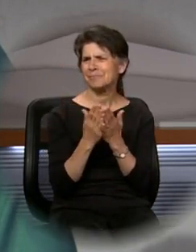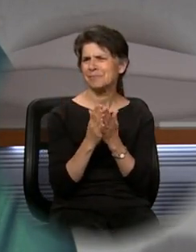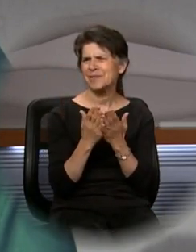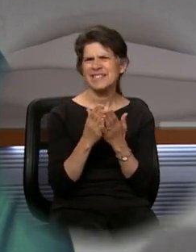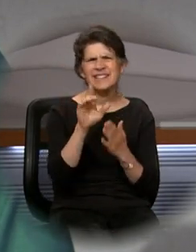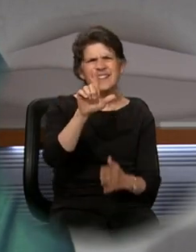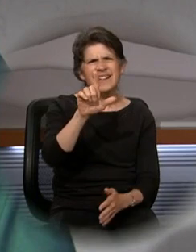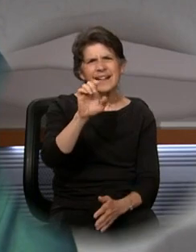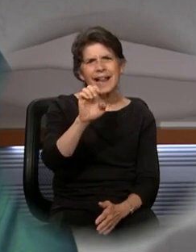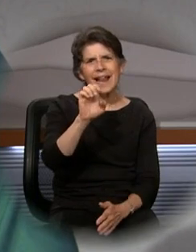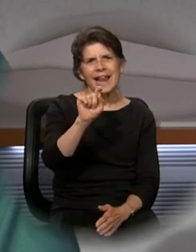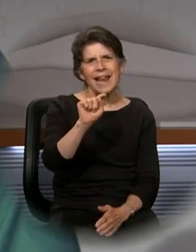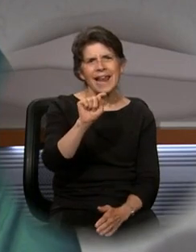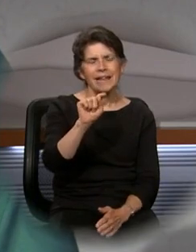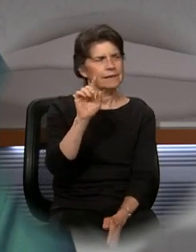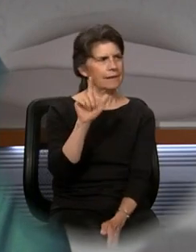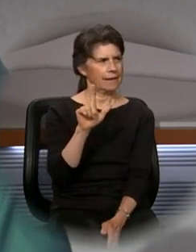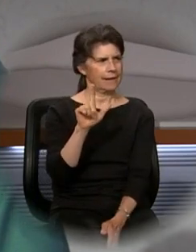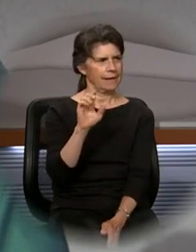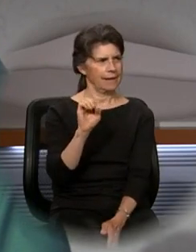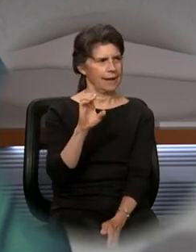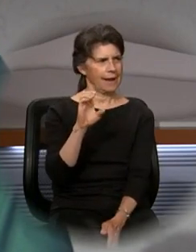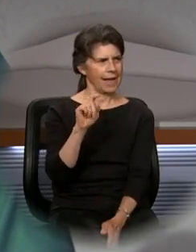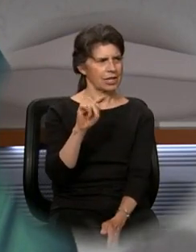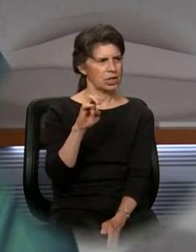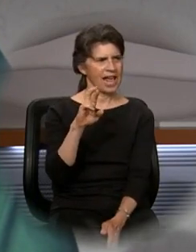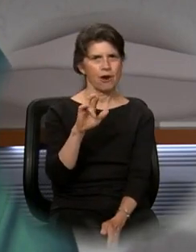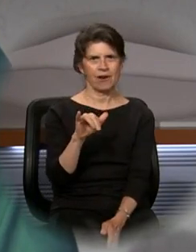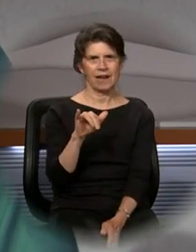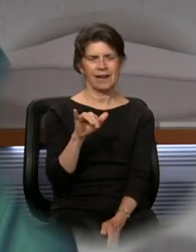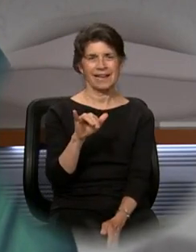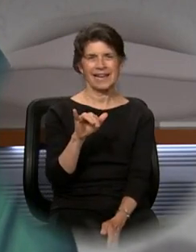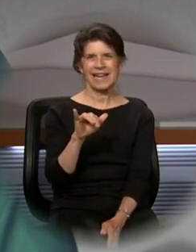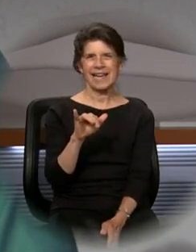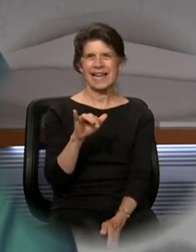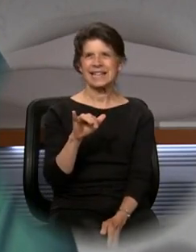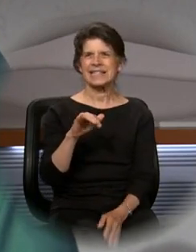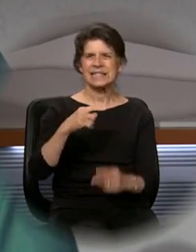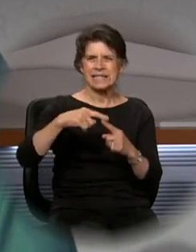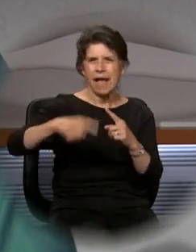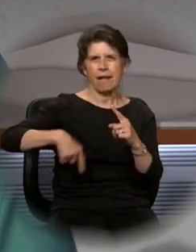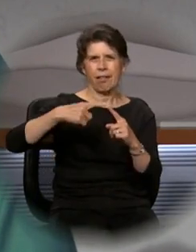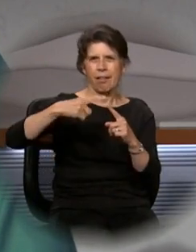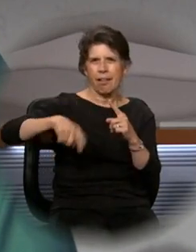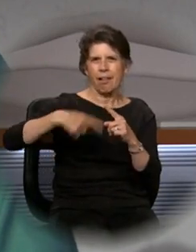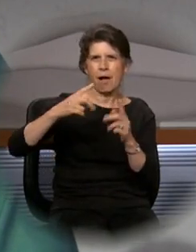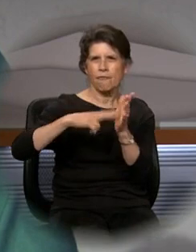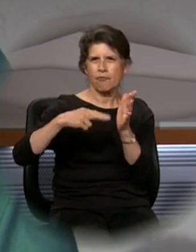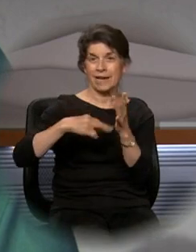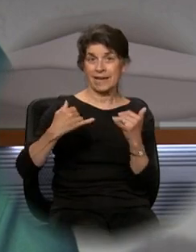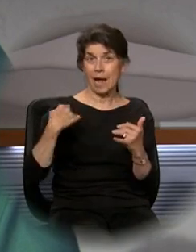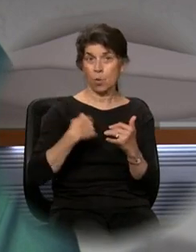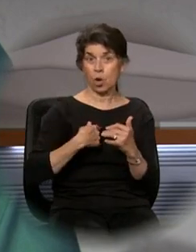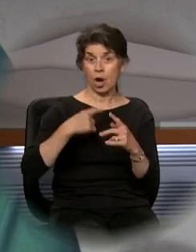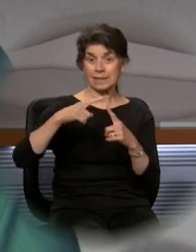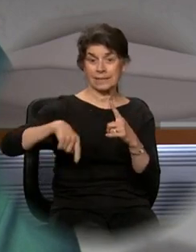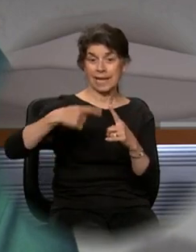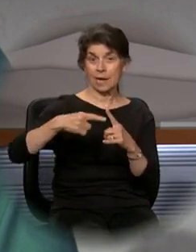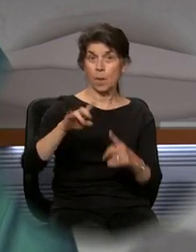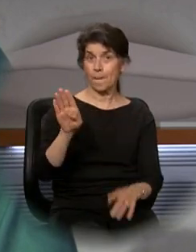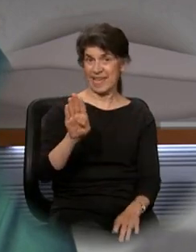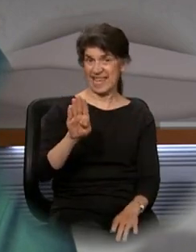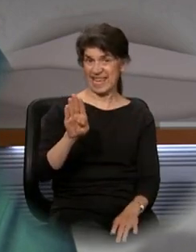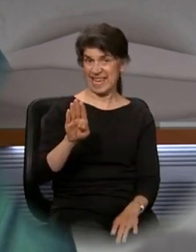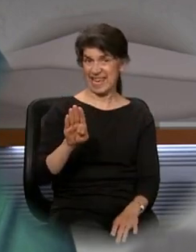This three-year on Sunday cycle of readings that we are now in cycle B that help us to really